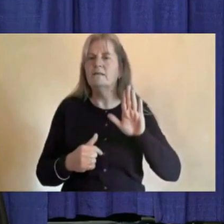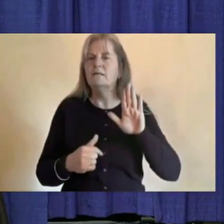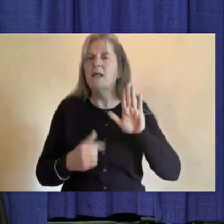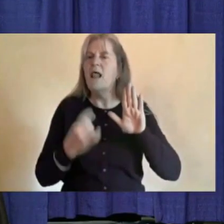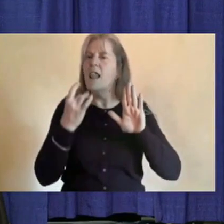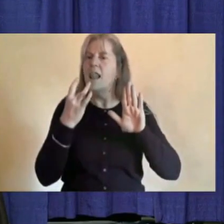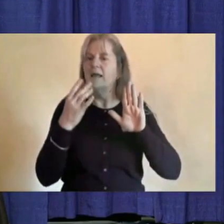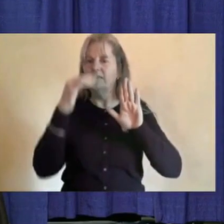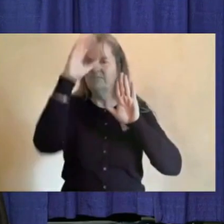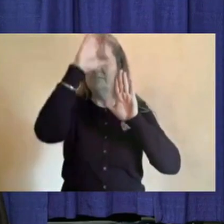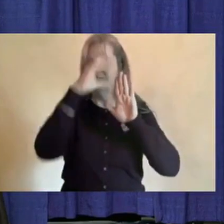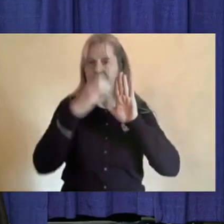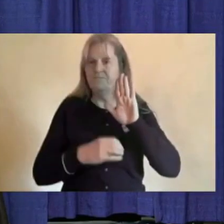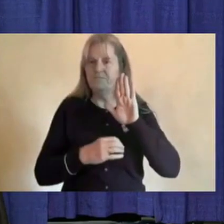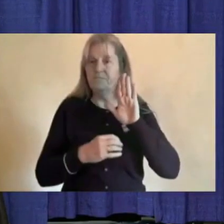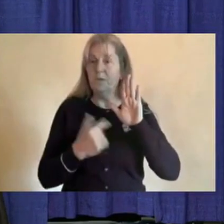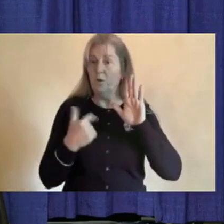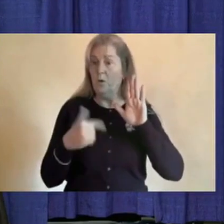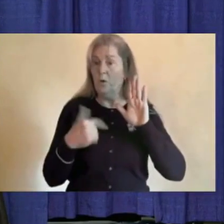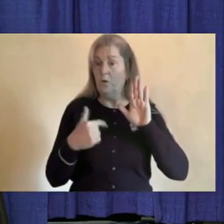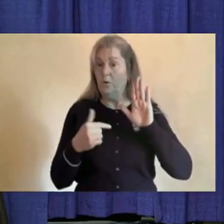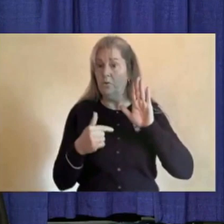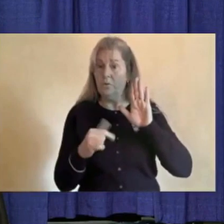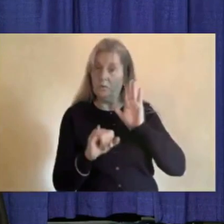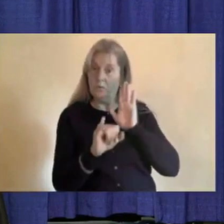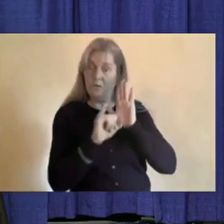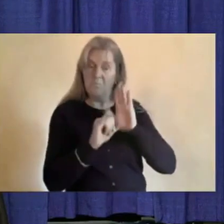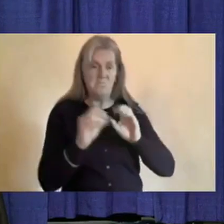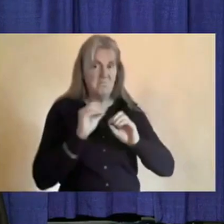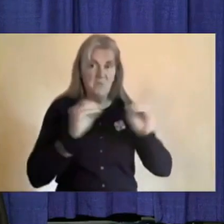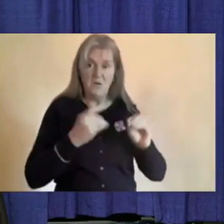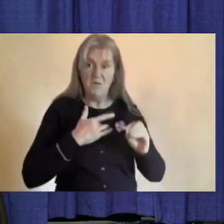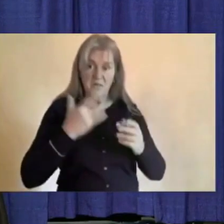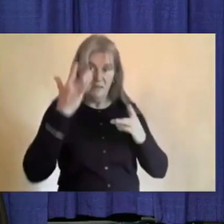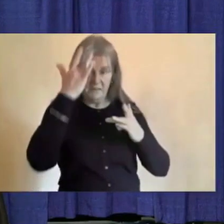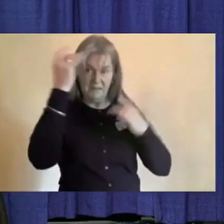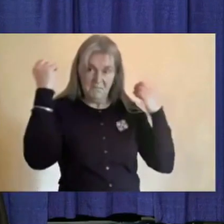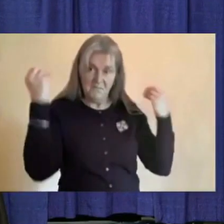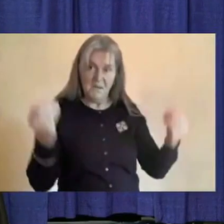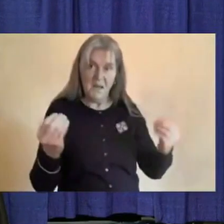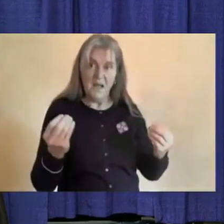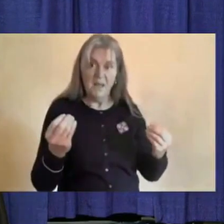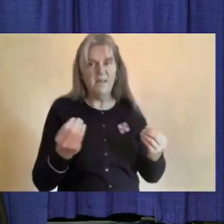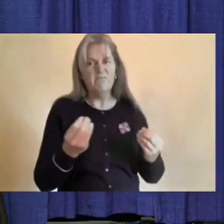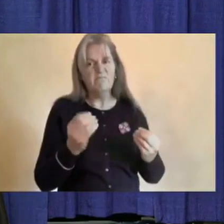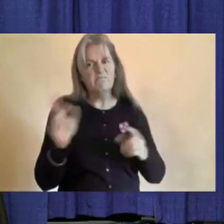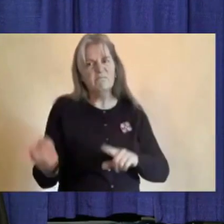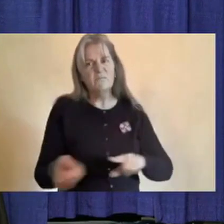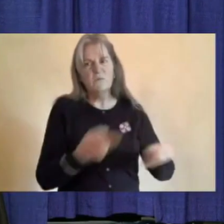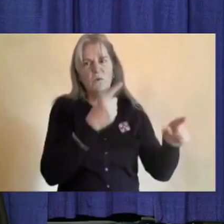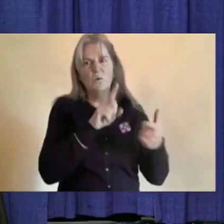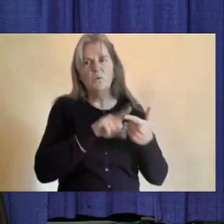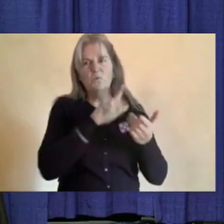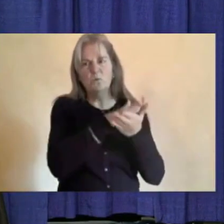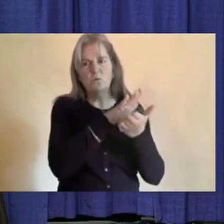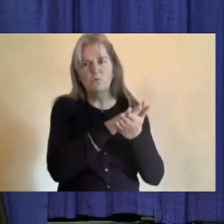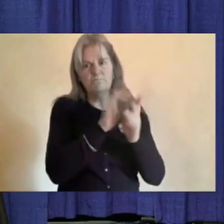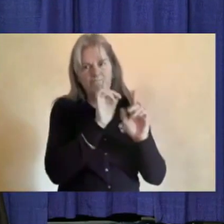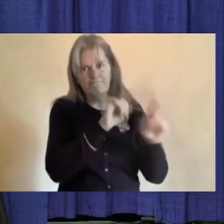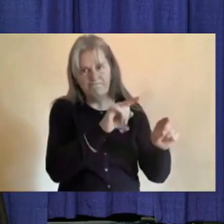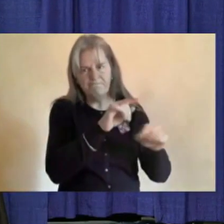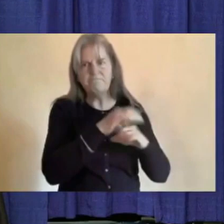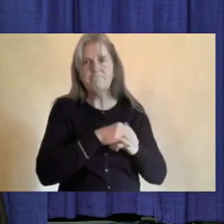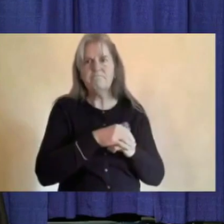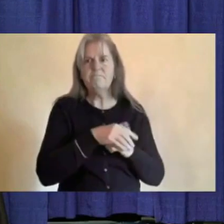In the green situation, if there are no symptoms at all, this is not surprisingly when you can send your child to school. But this category